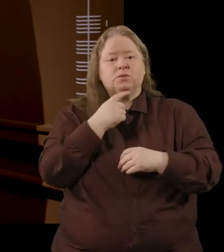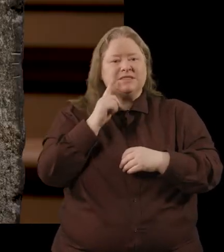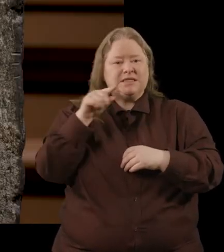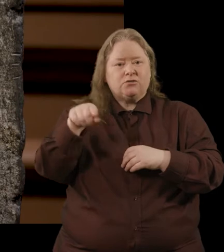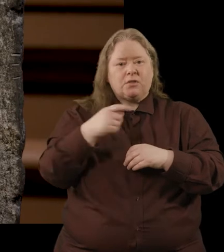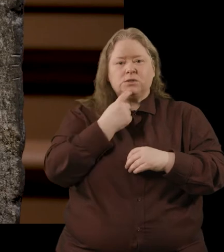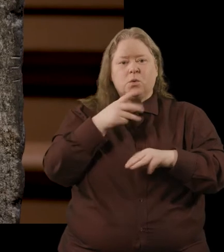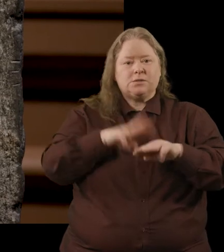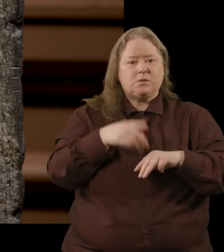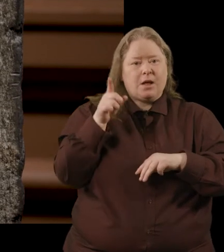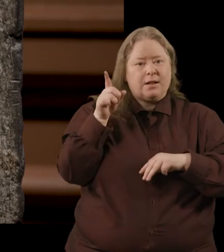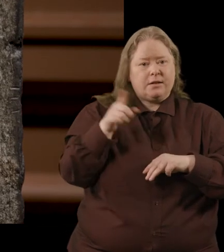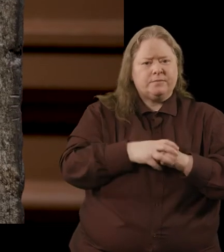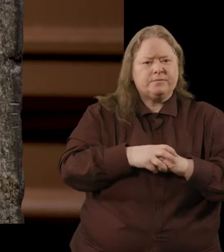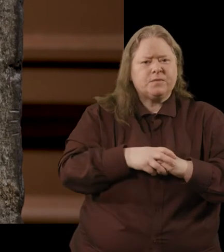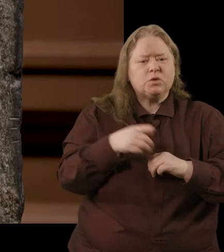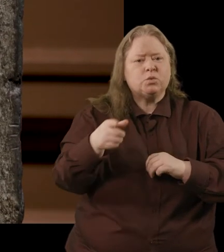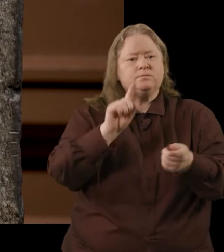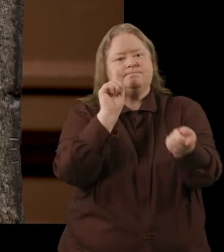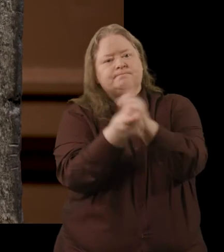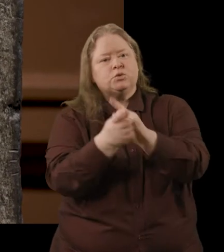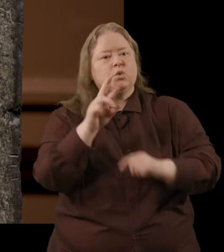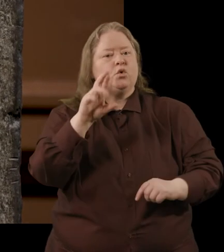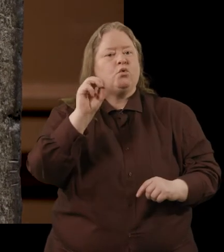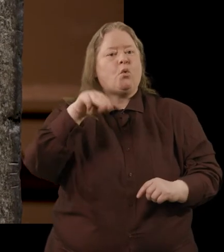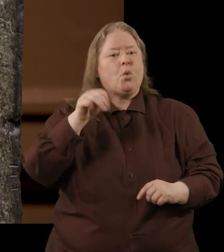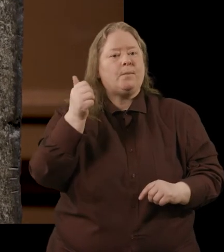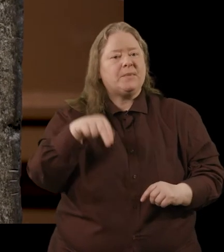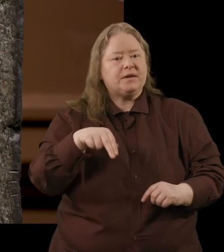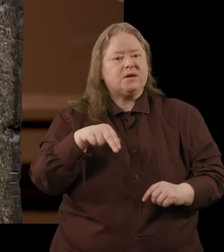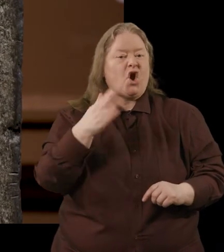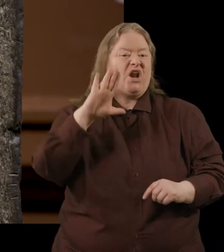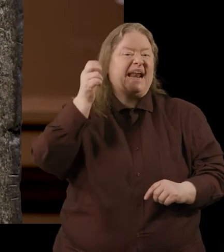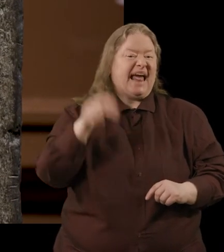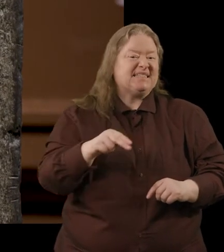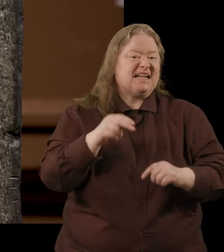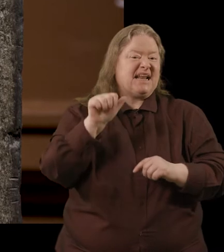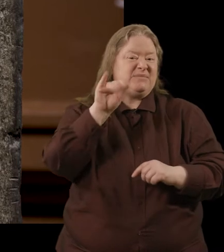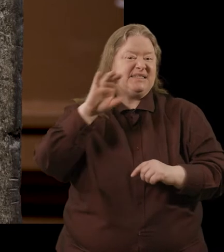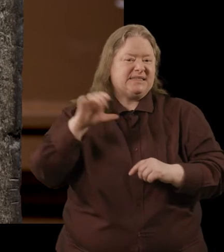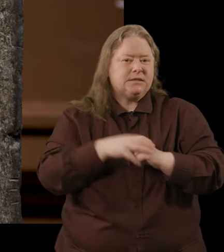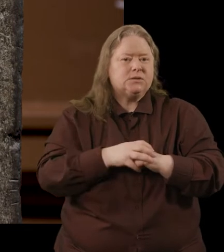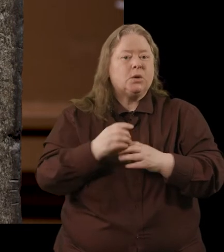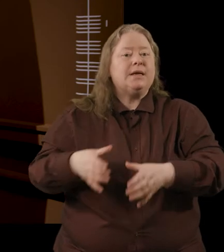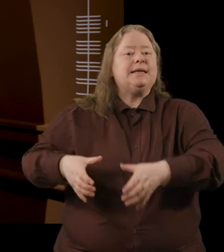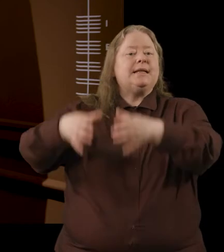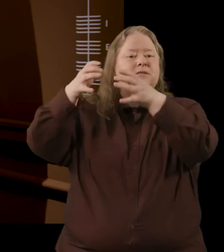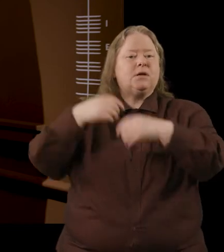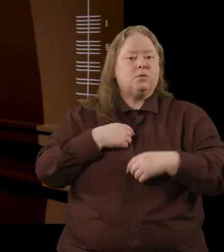can be seen here on this stone as well to the Roman or Latin alphabet so in Glendalough we